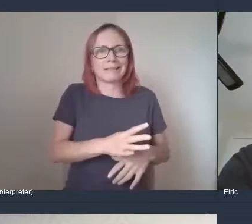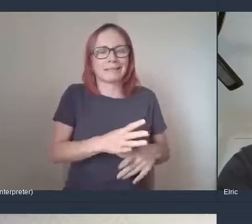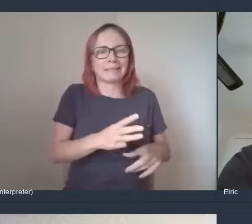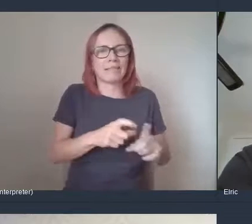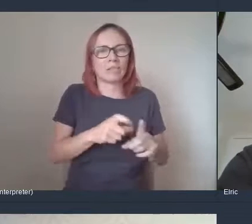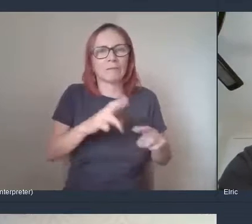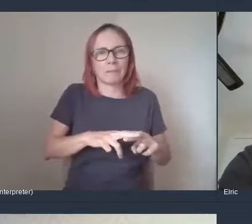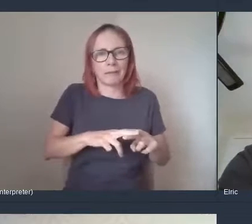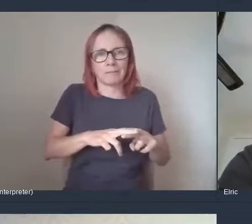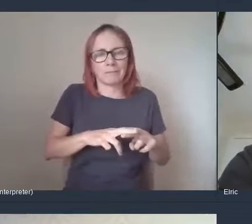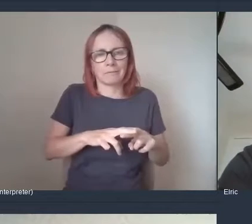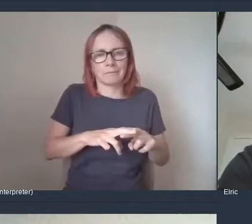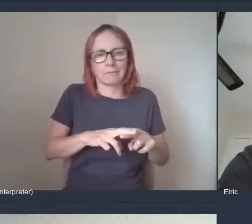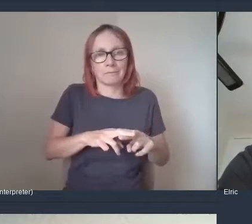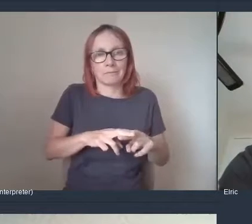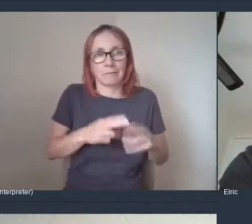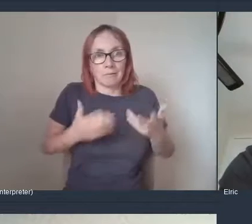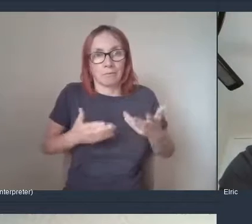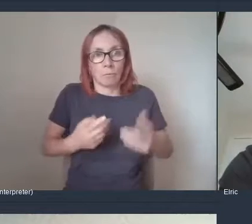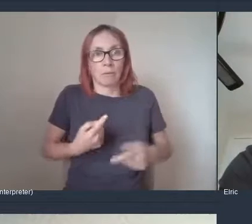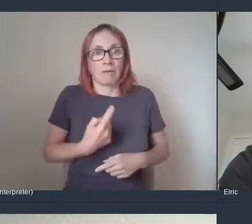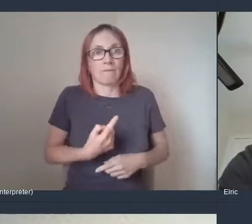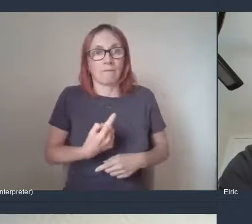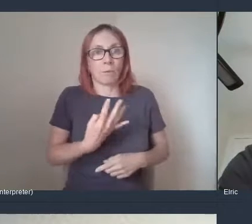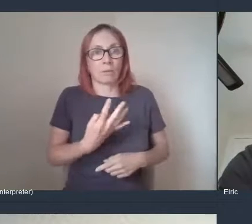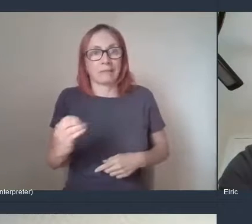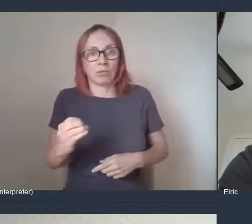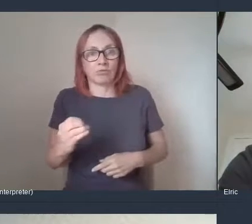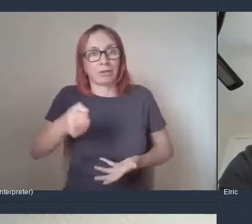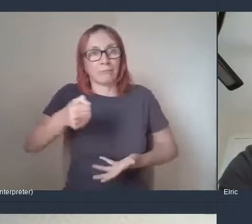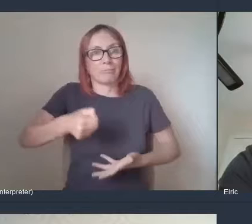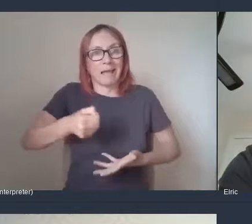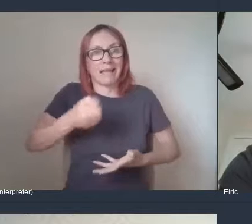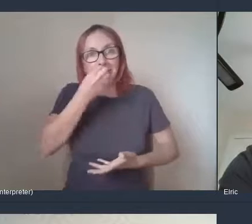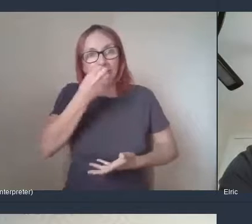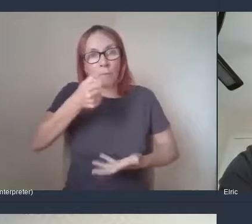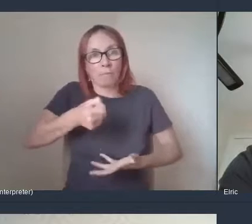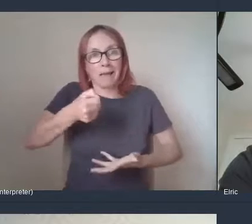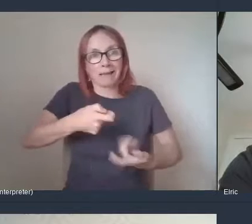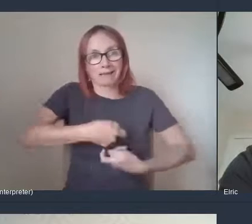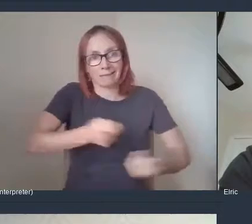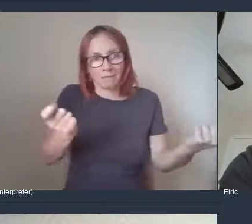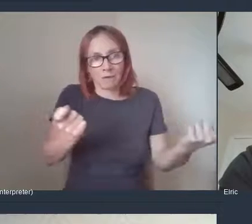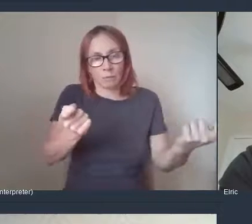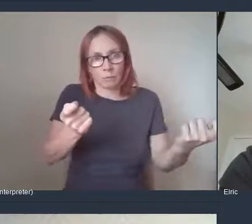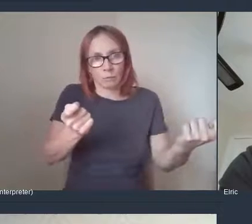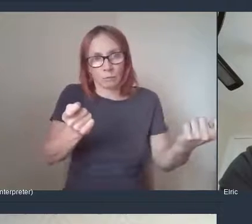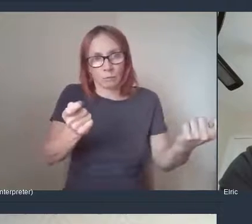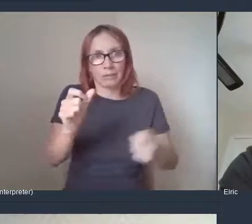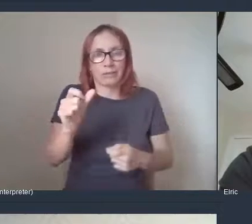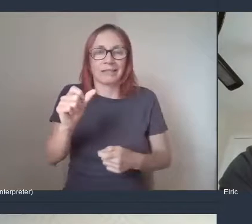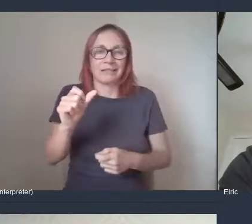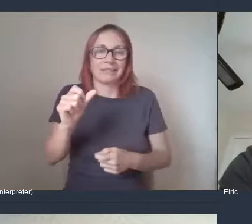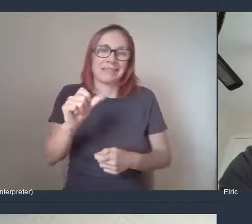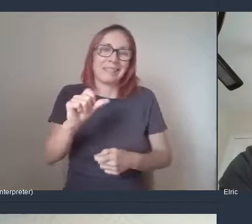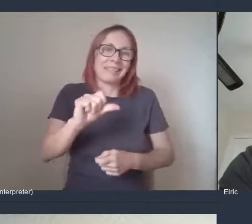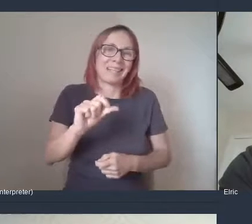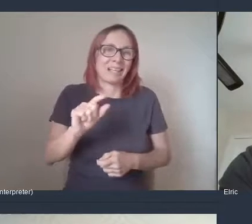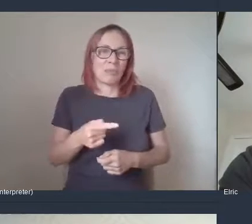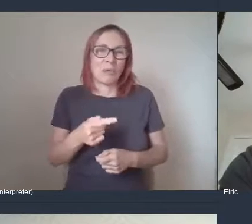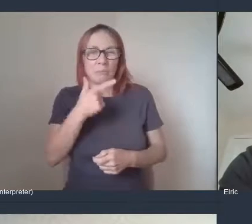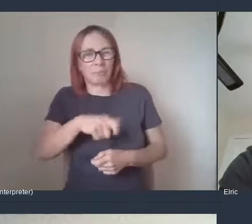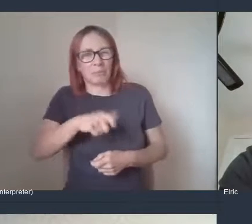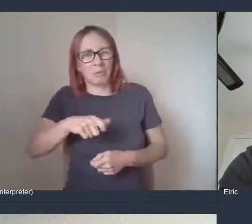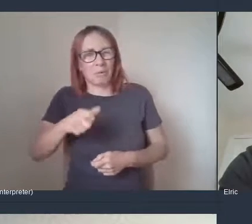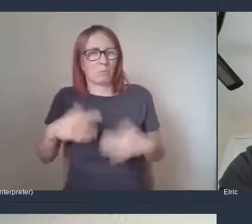1400 bags, we've reached 3634 people which is generally a kind of 60-40